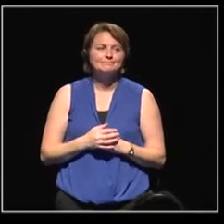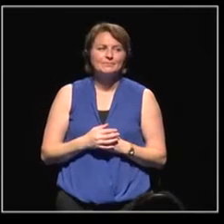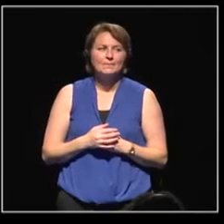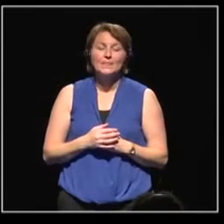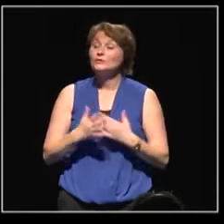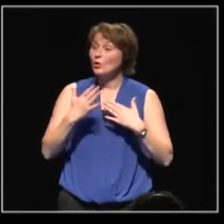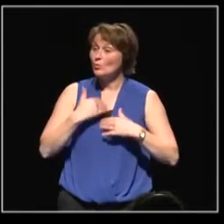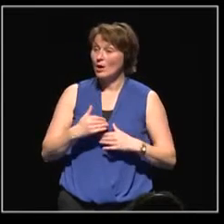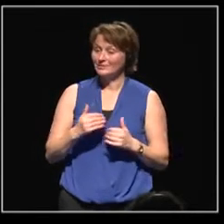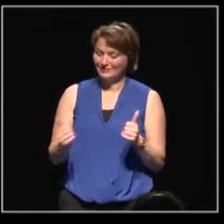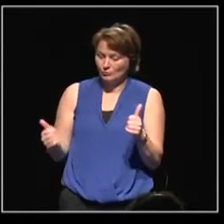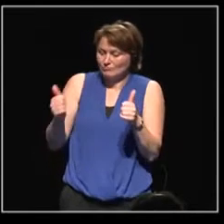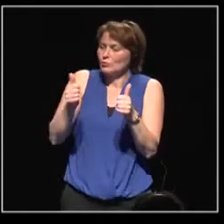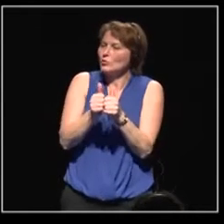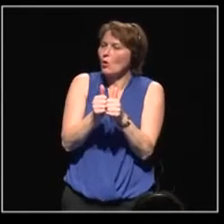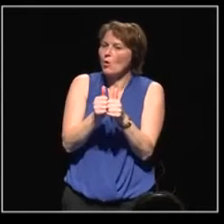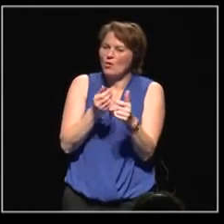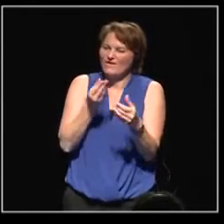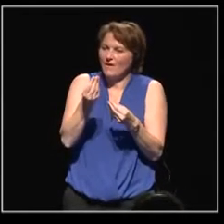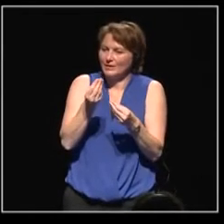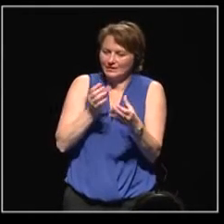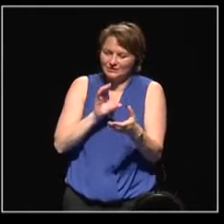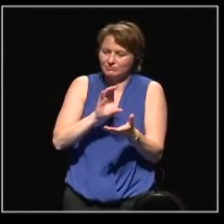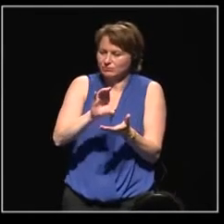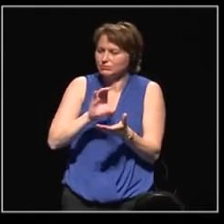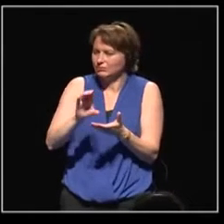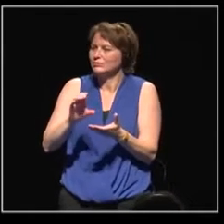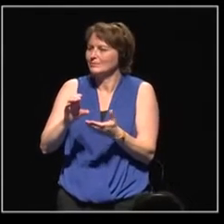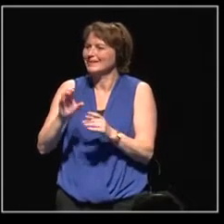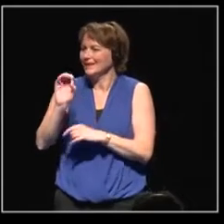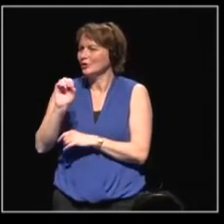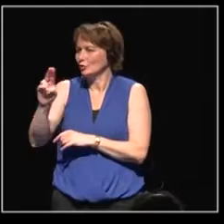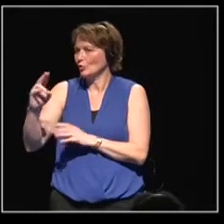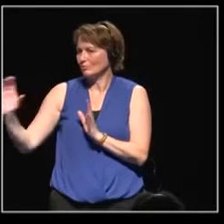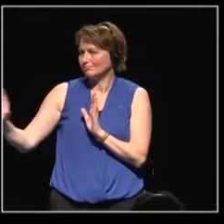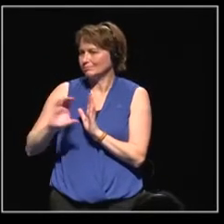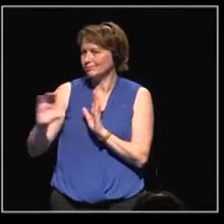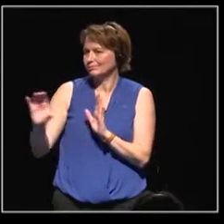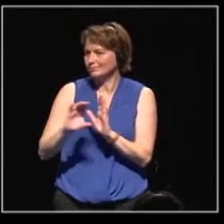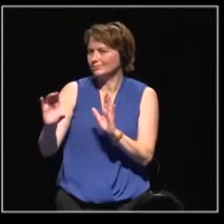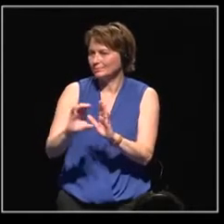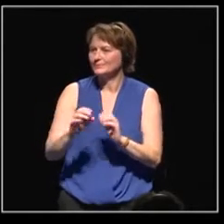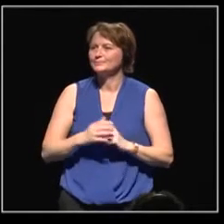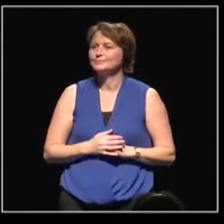-financing facilities from the European Union. Of seven countries,